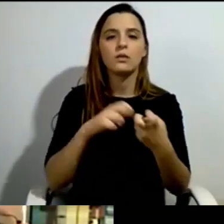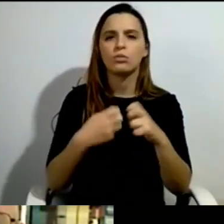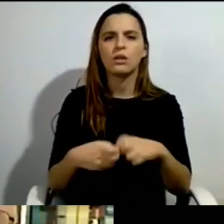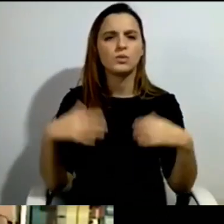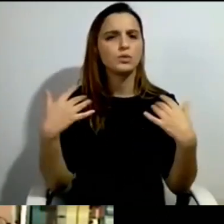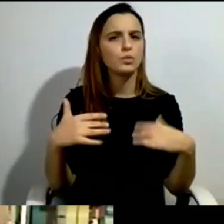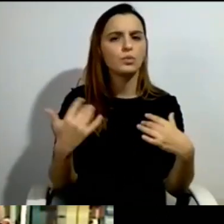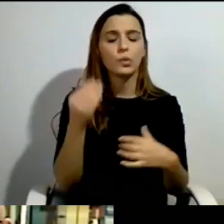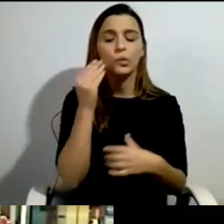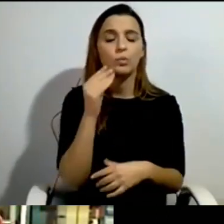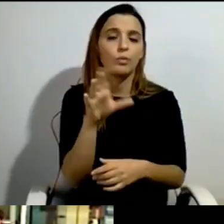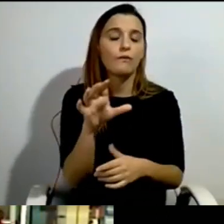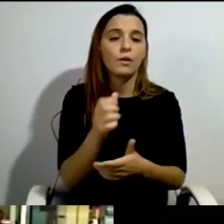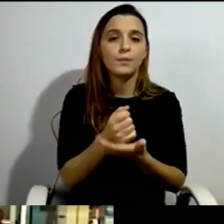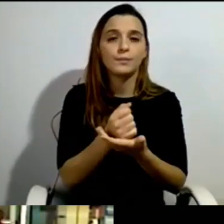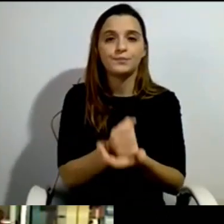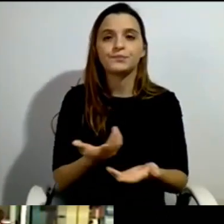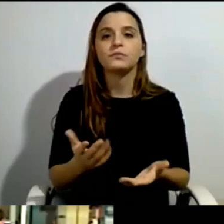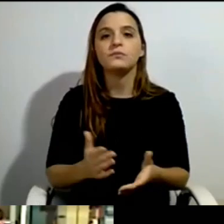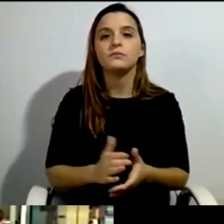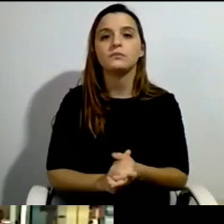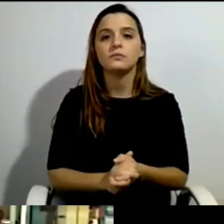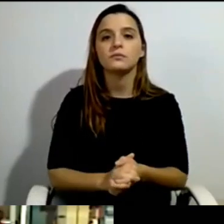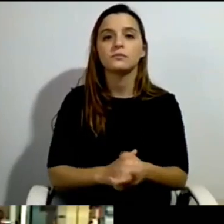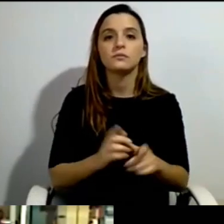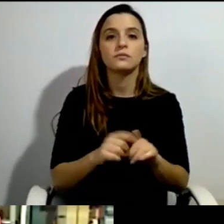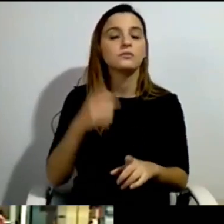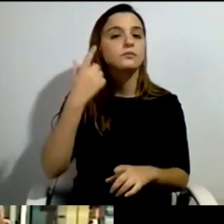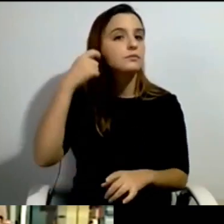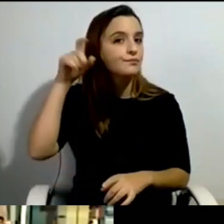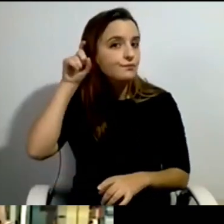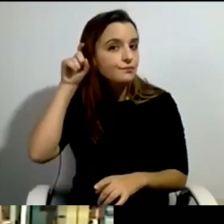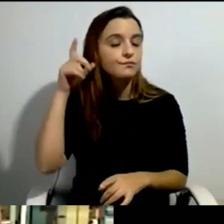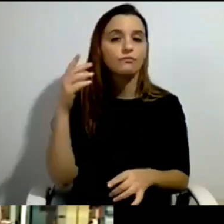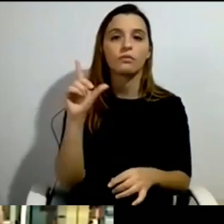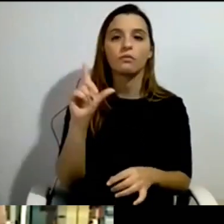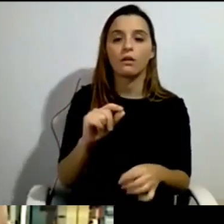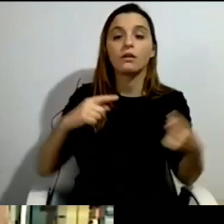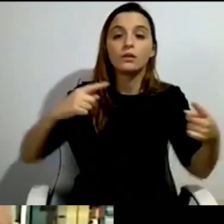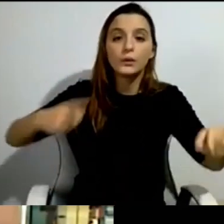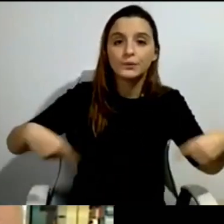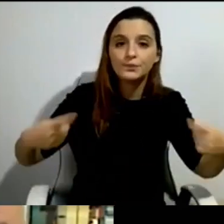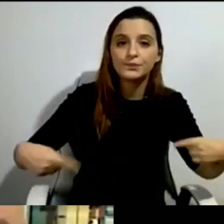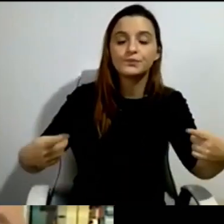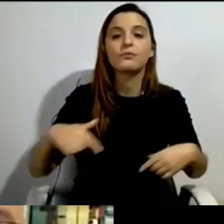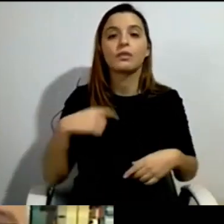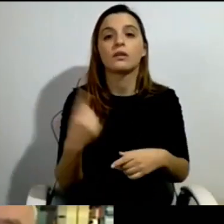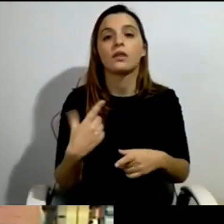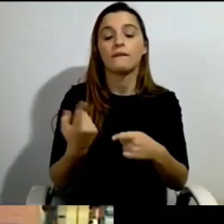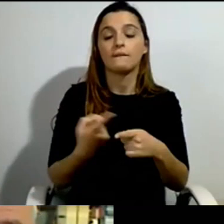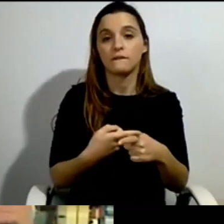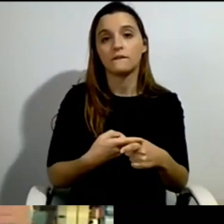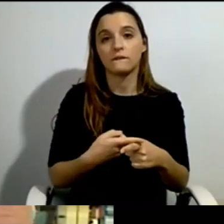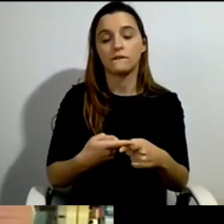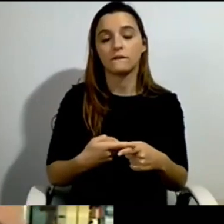and so on and so on. If we have direct payment, we have a direct interest to keep our assistive means in good order, to get the